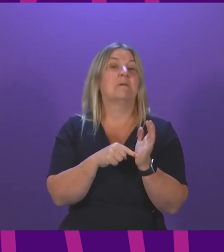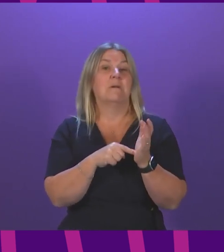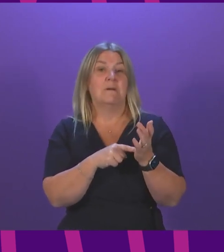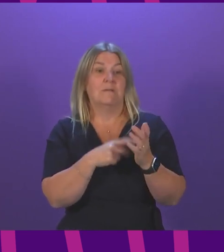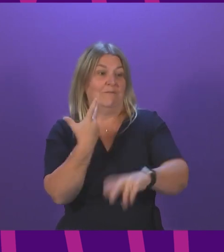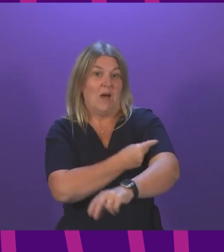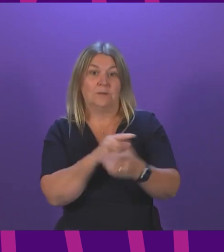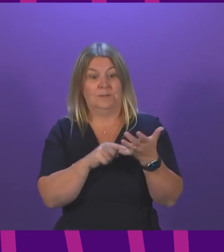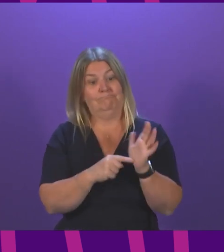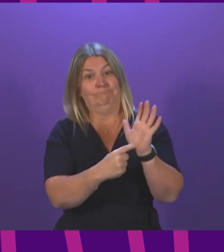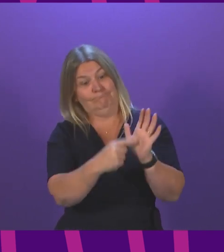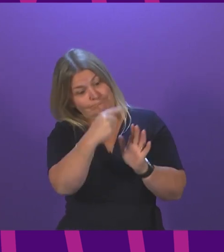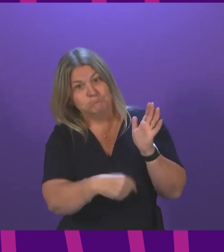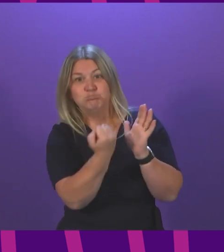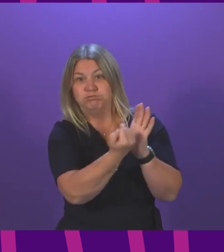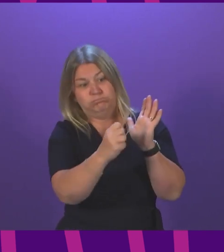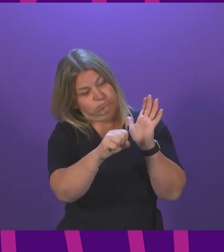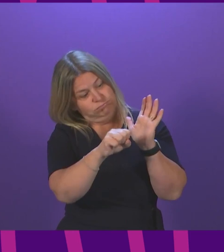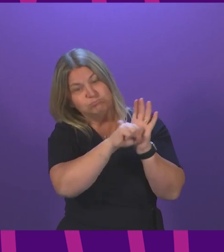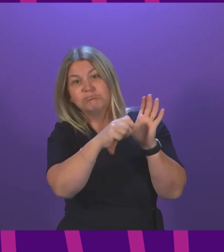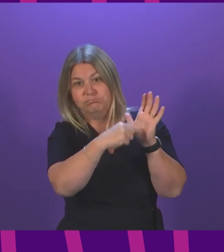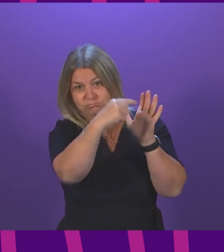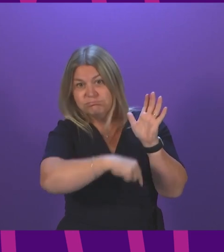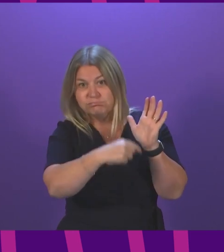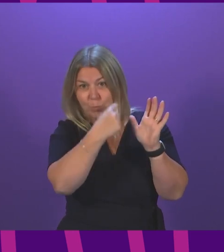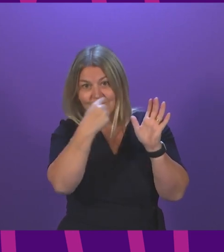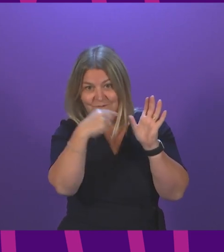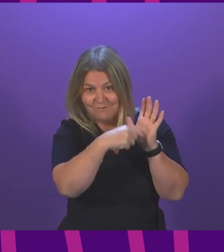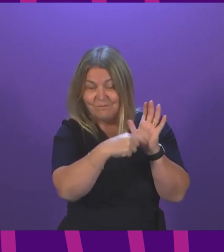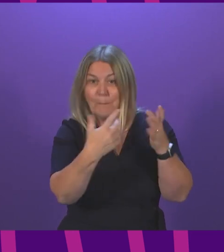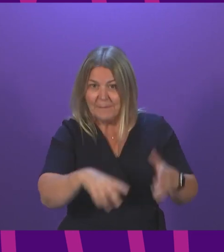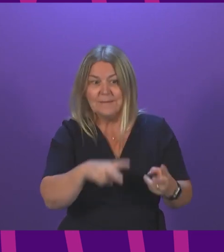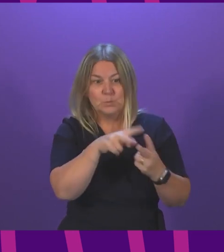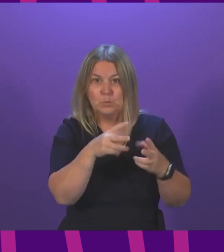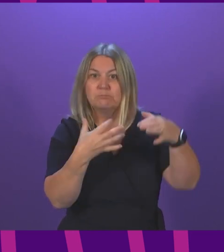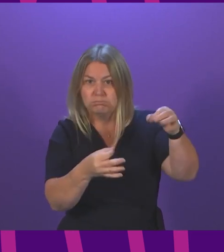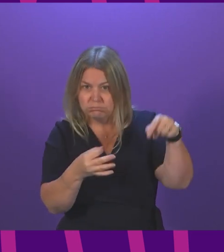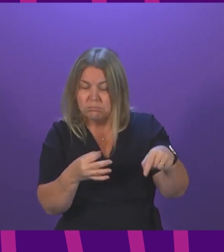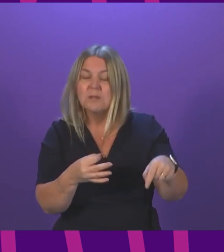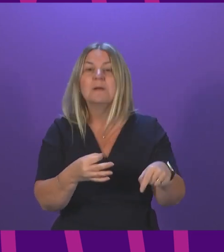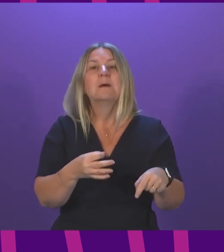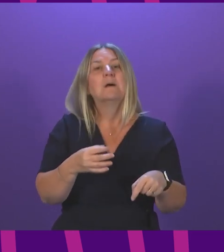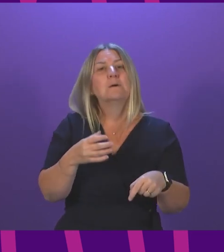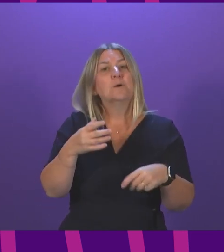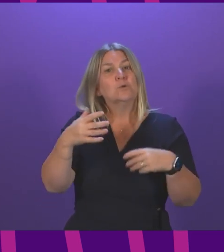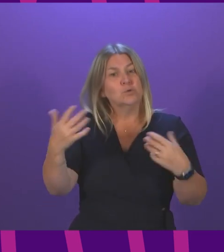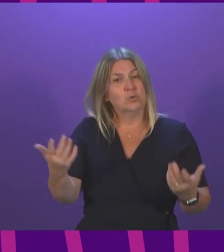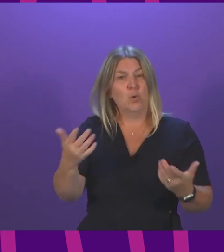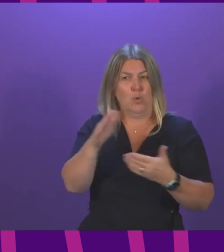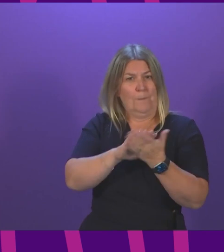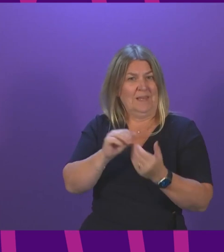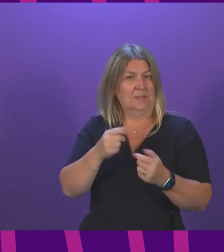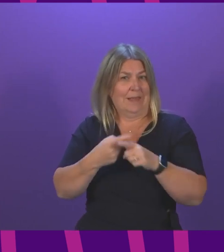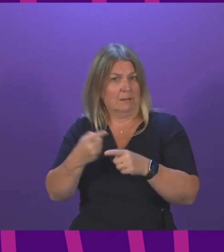certification proof from anywhere across the common travel area. And for a number of these countries within the common travel area,